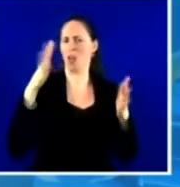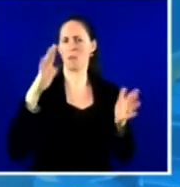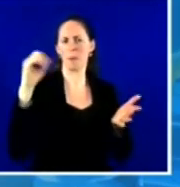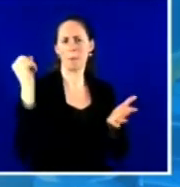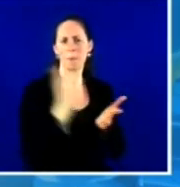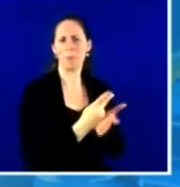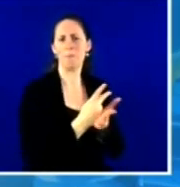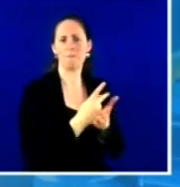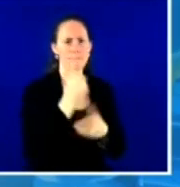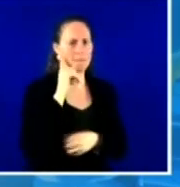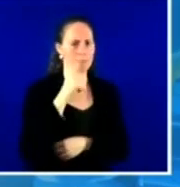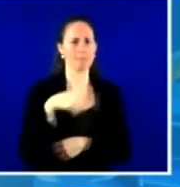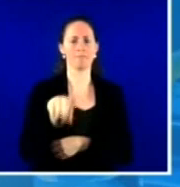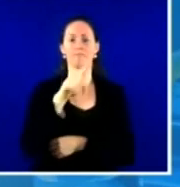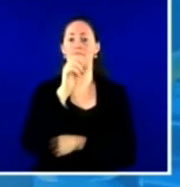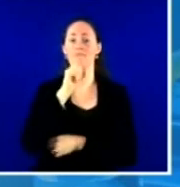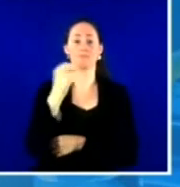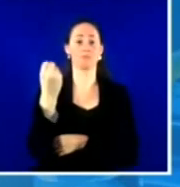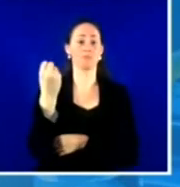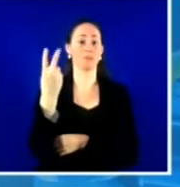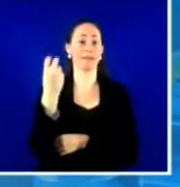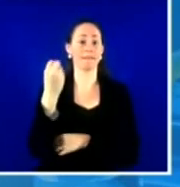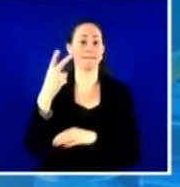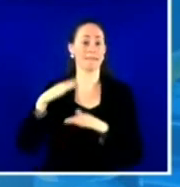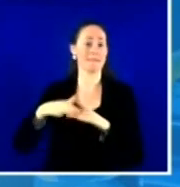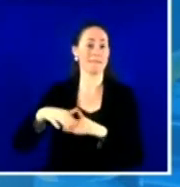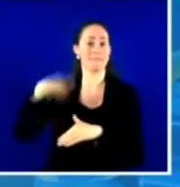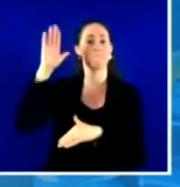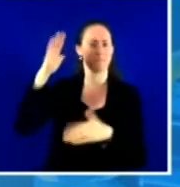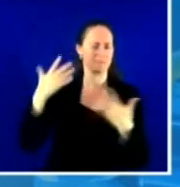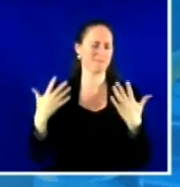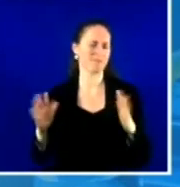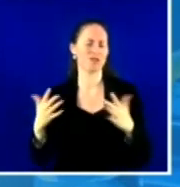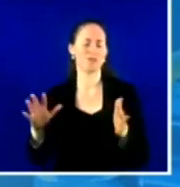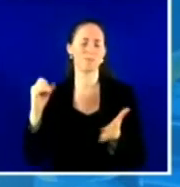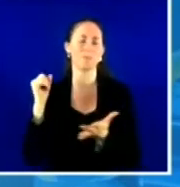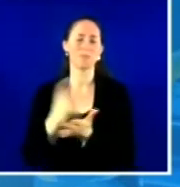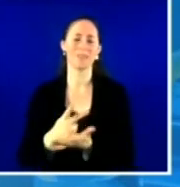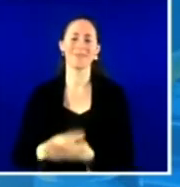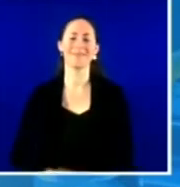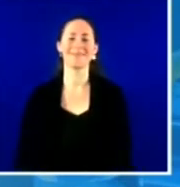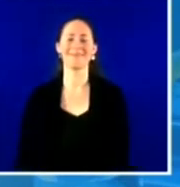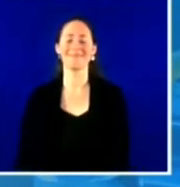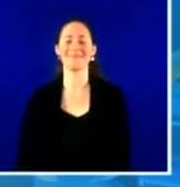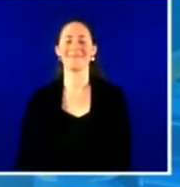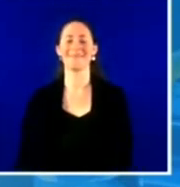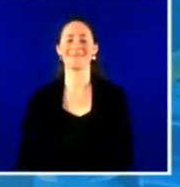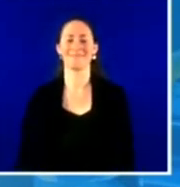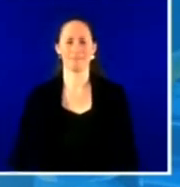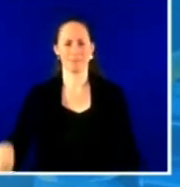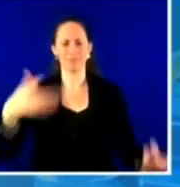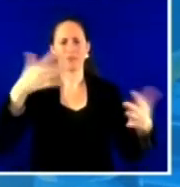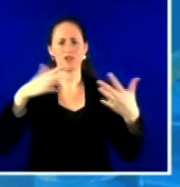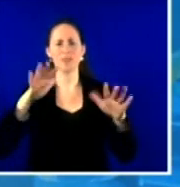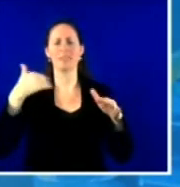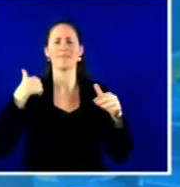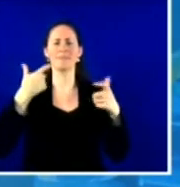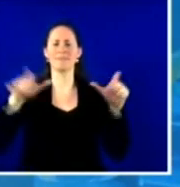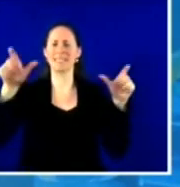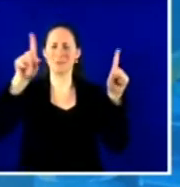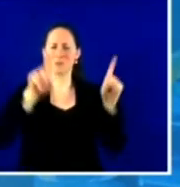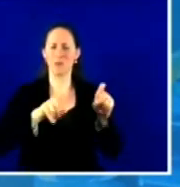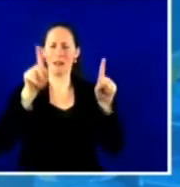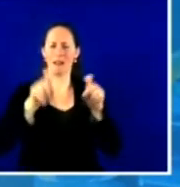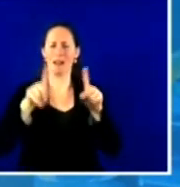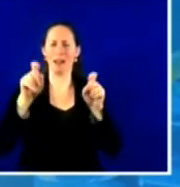12 and older. In a large clinical trial, that vaccine had 100 percent efficacy